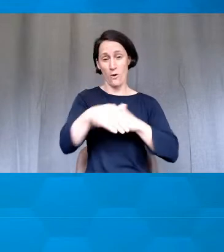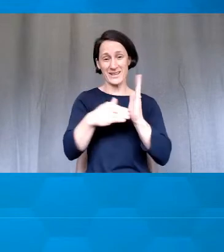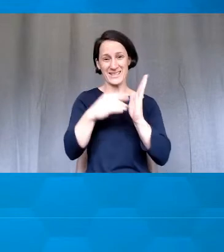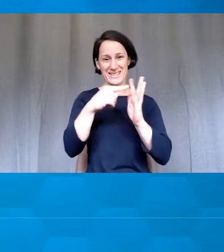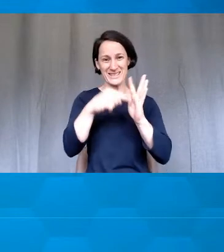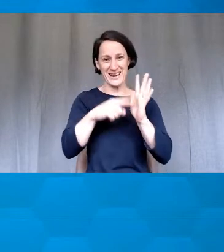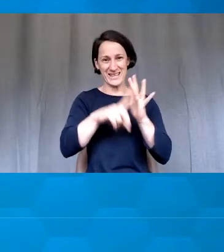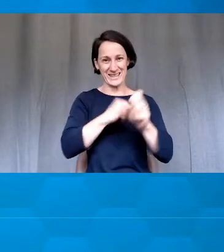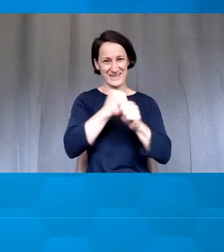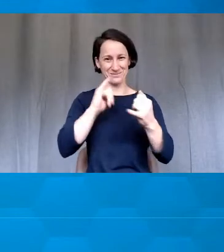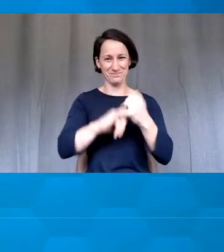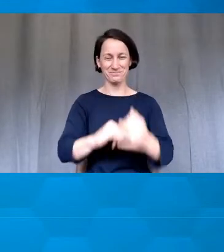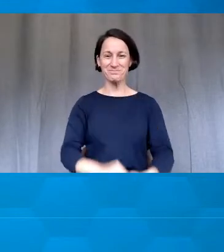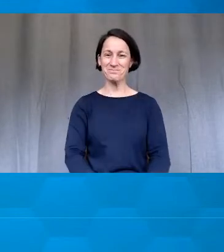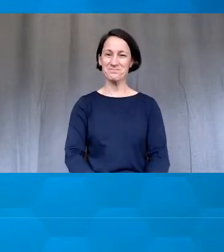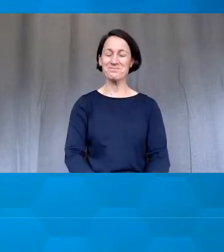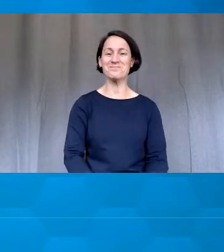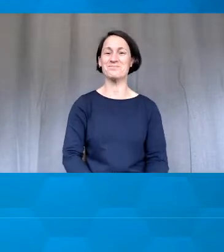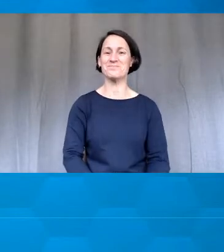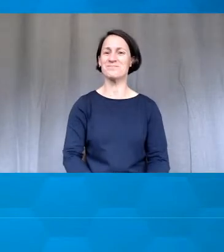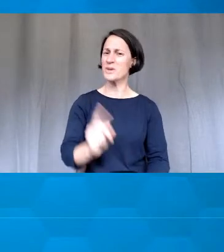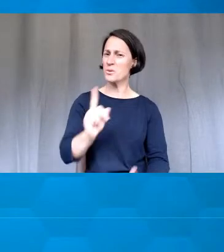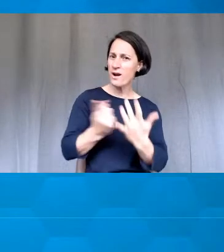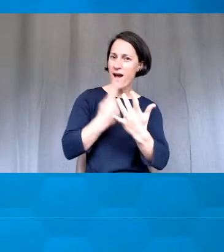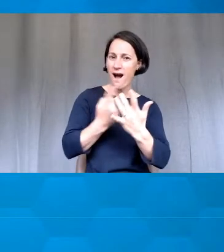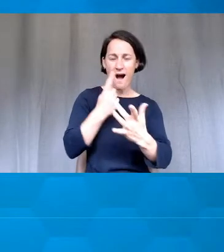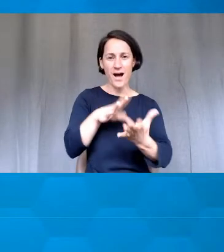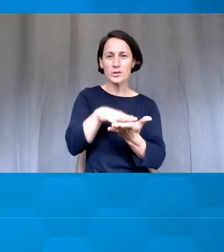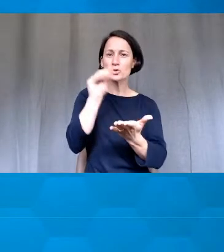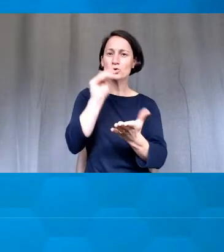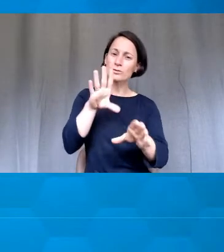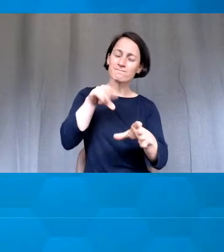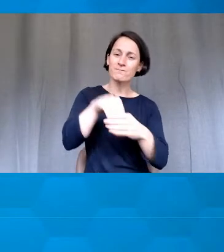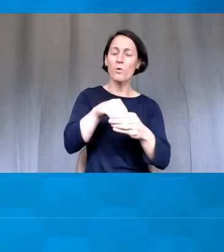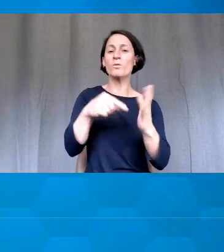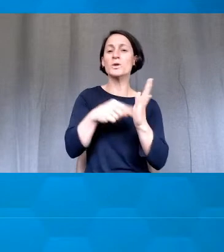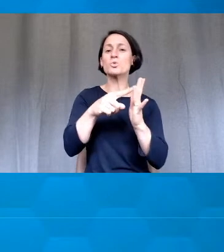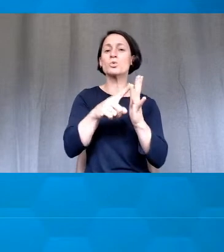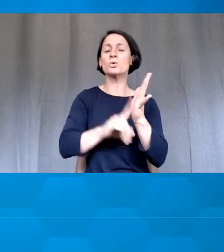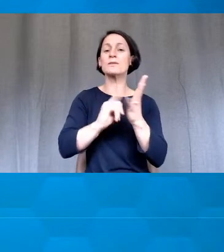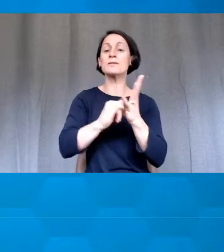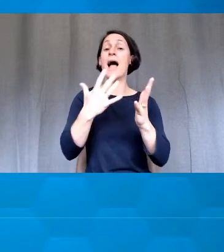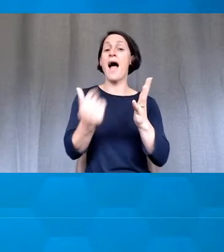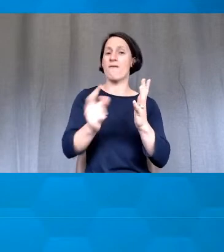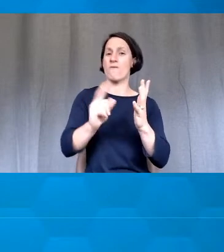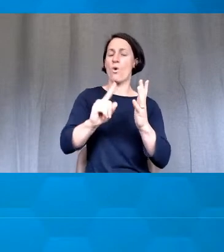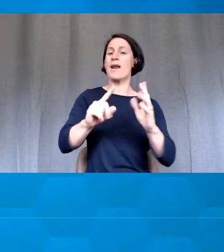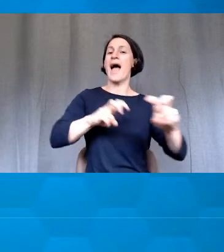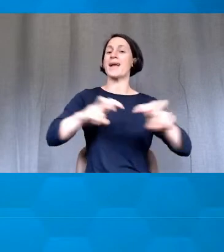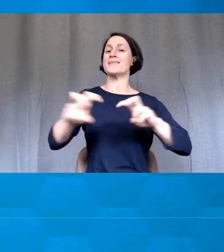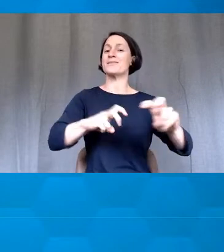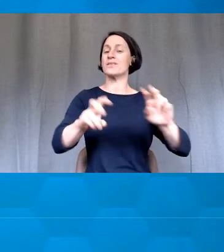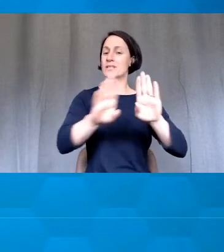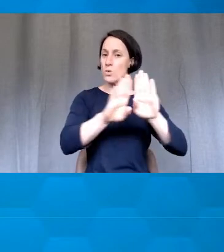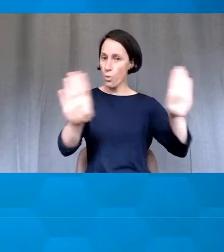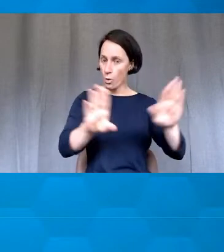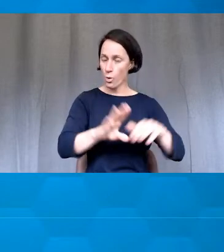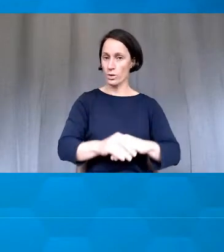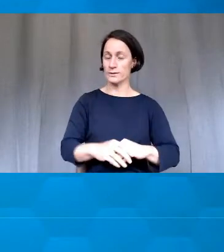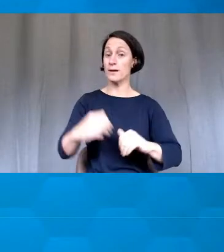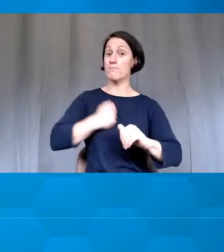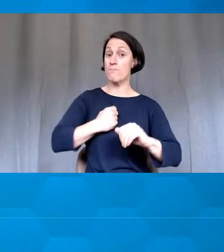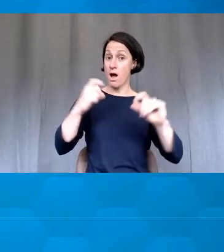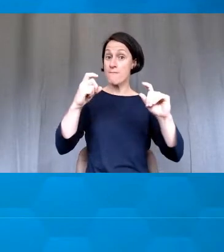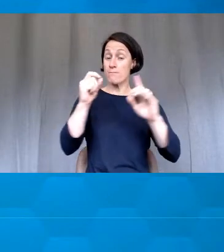Okay. So what other student engagement tools does it have? It has something called an activity wall. And my screenshot there